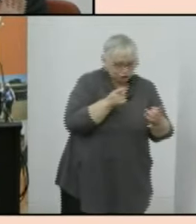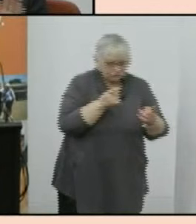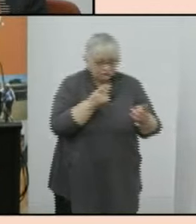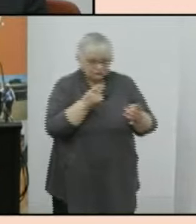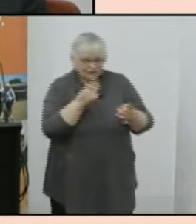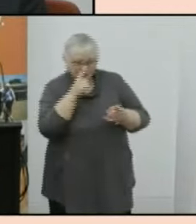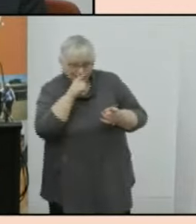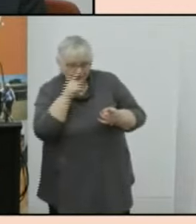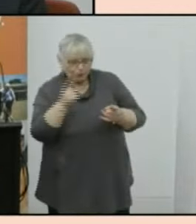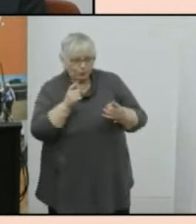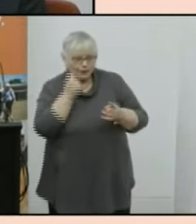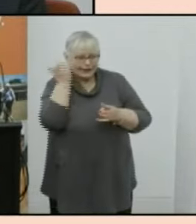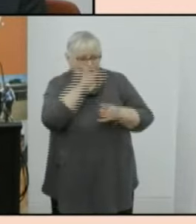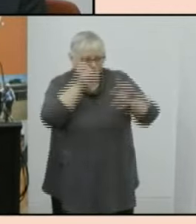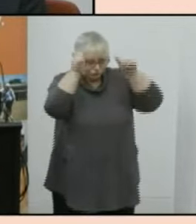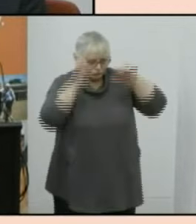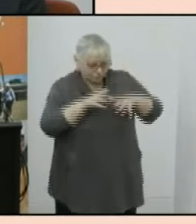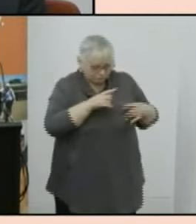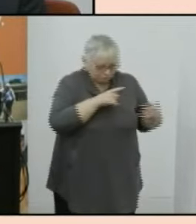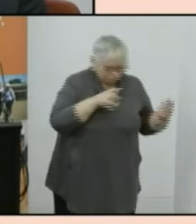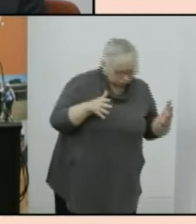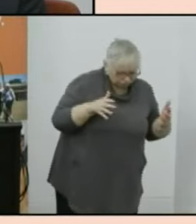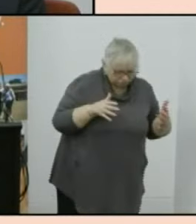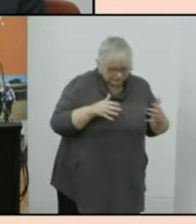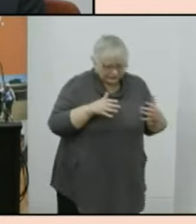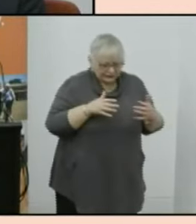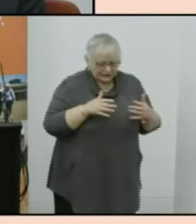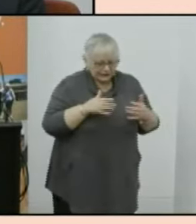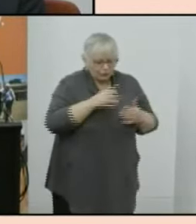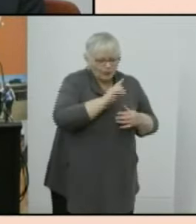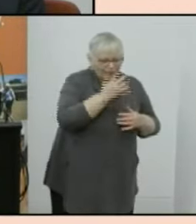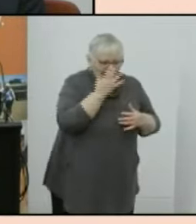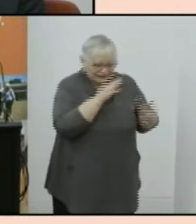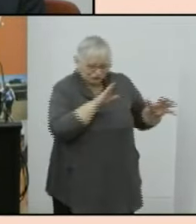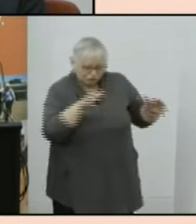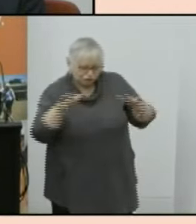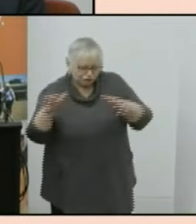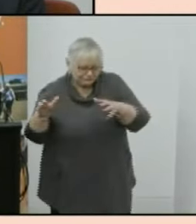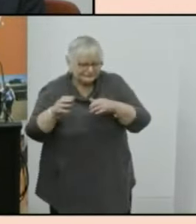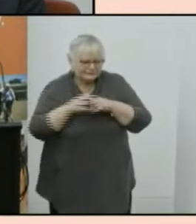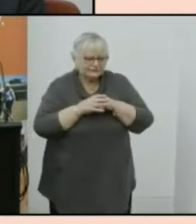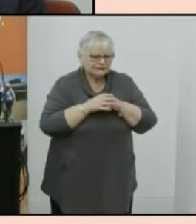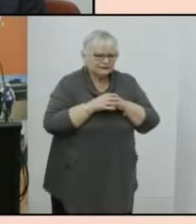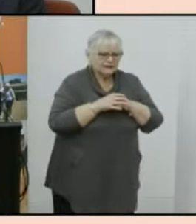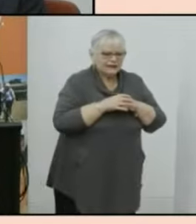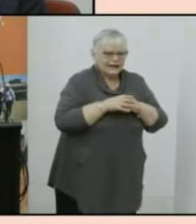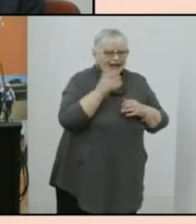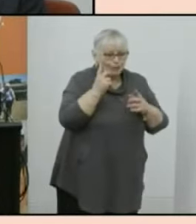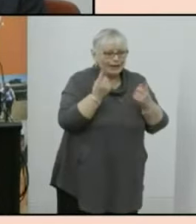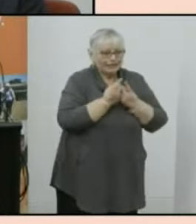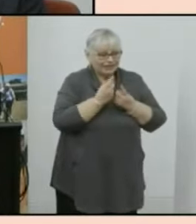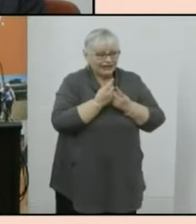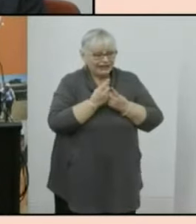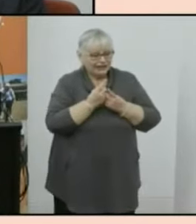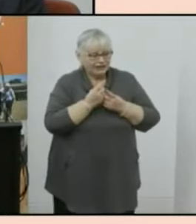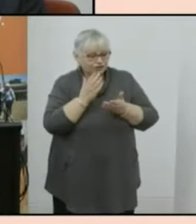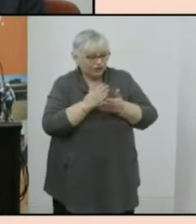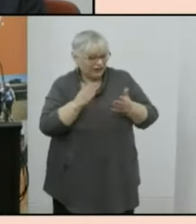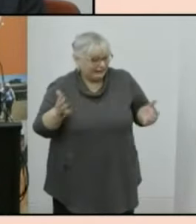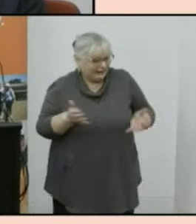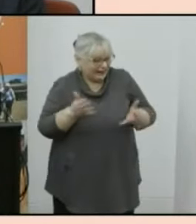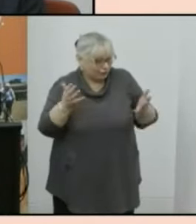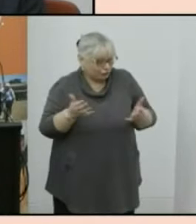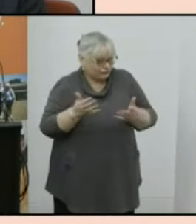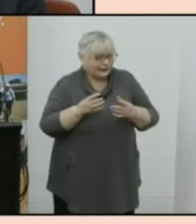identify as Aboriginal and Torres Strait Islanders and one of the one of the things which uh i think is uh is a very encouraging is that the